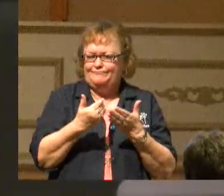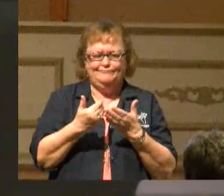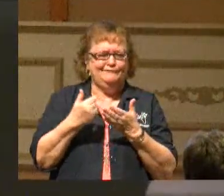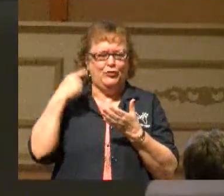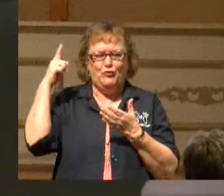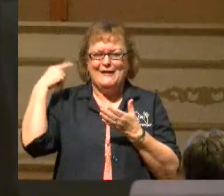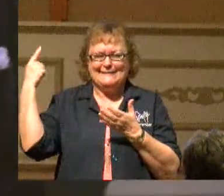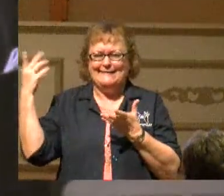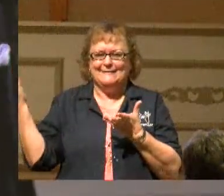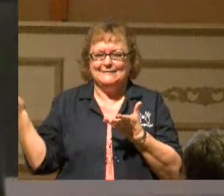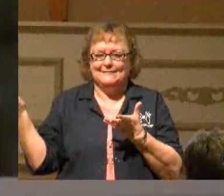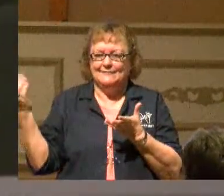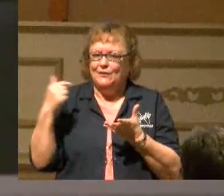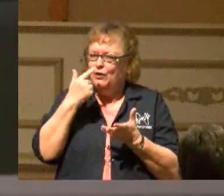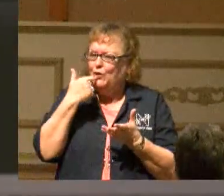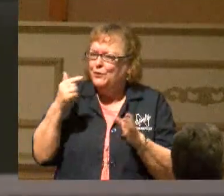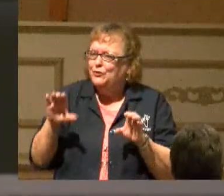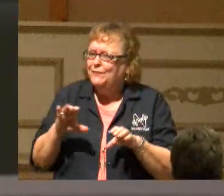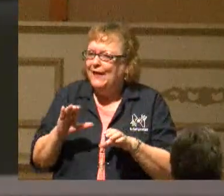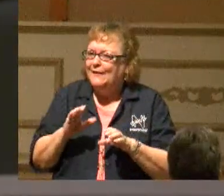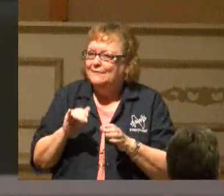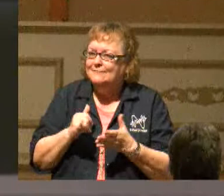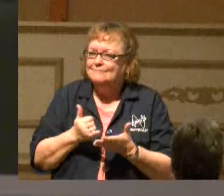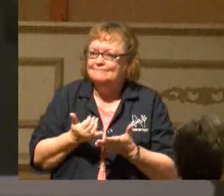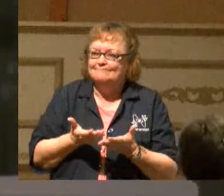Craziness. Who would do such a thing?